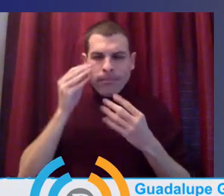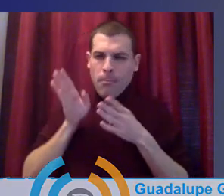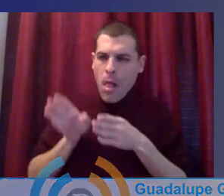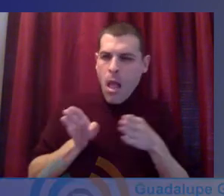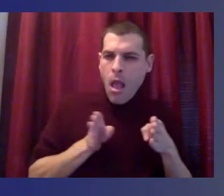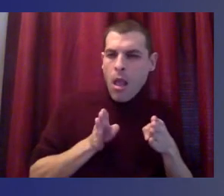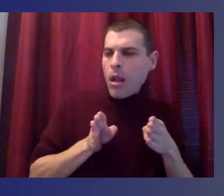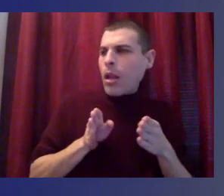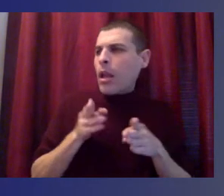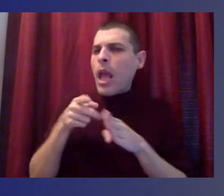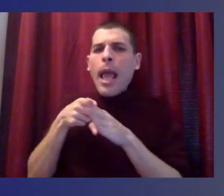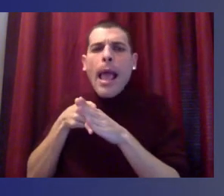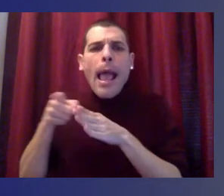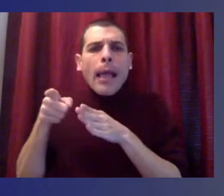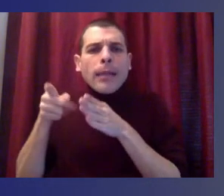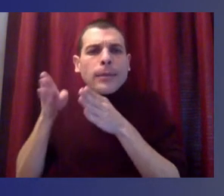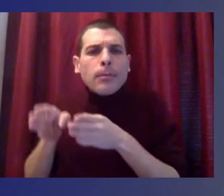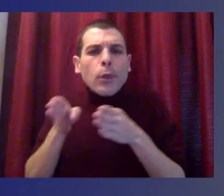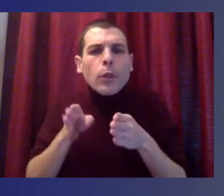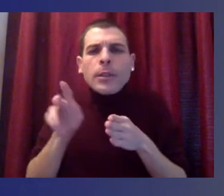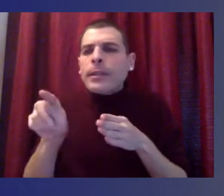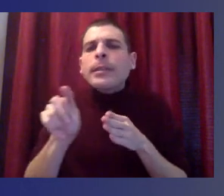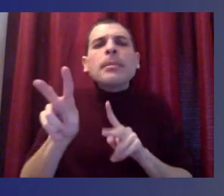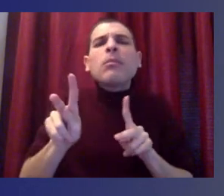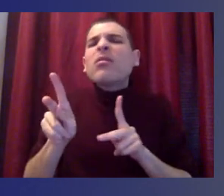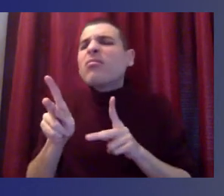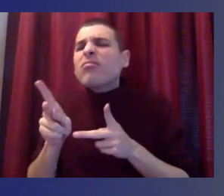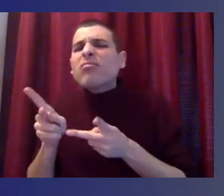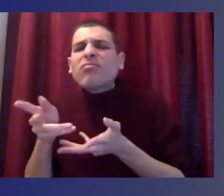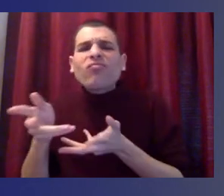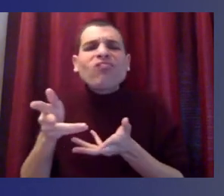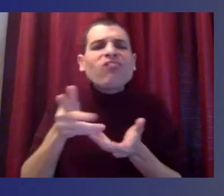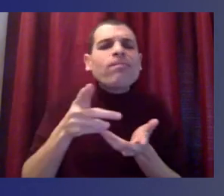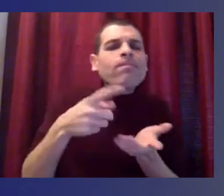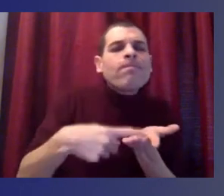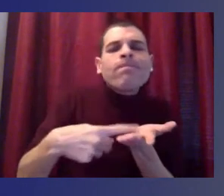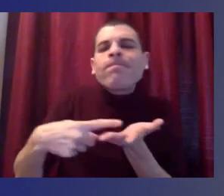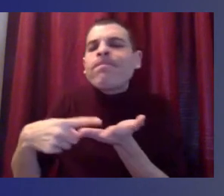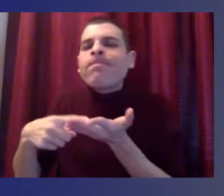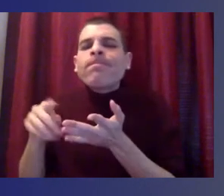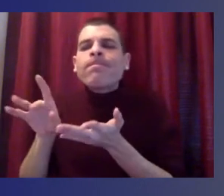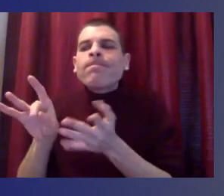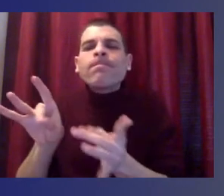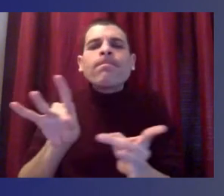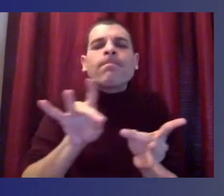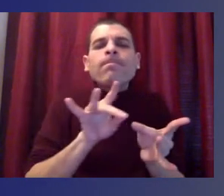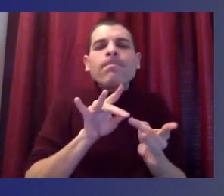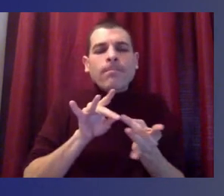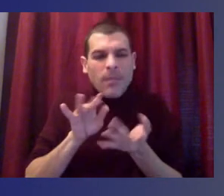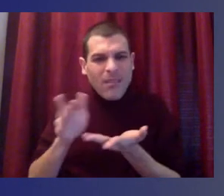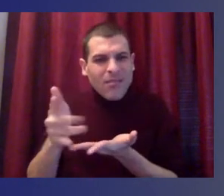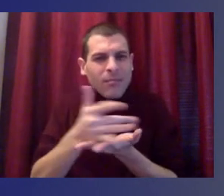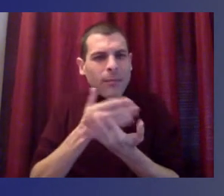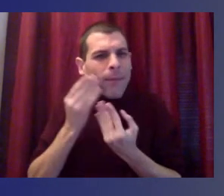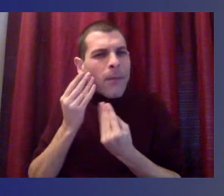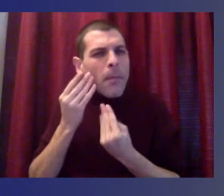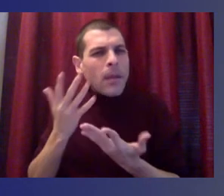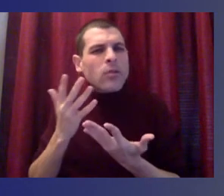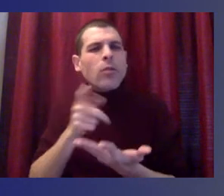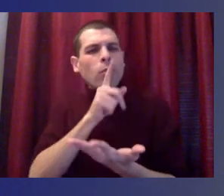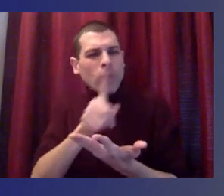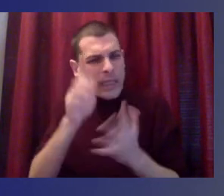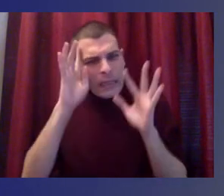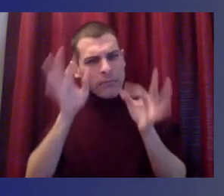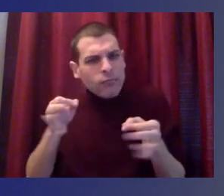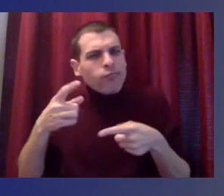experts, you know, who are going to be important in keeping us informed. So, and as you know, this pandemic's really magnified a lot of the